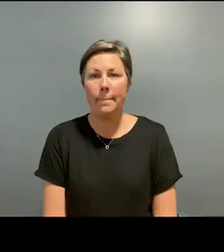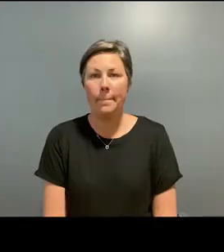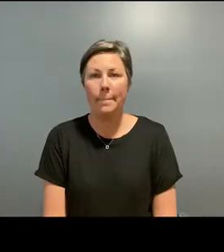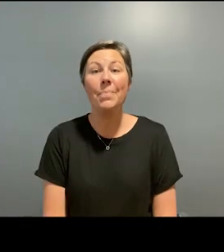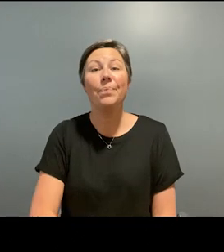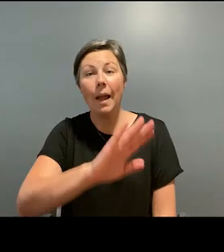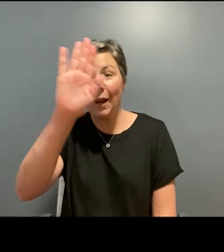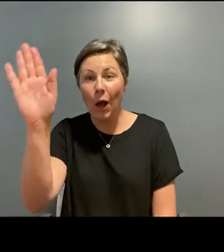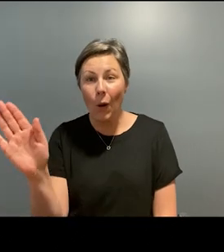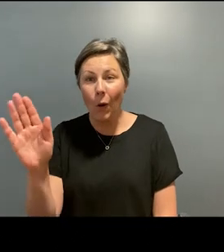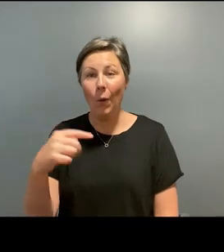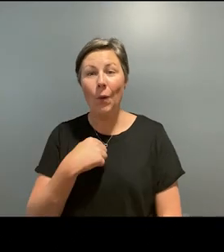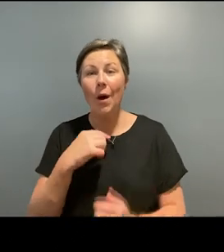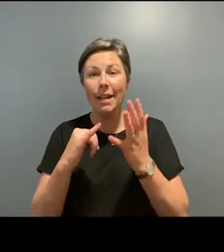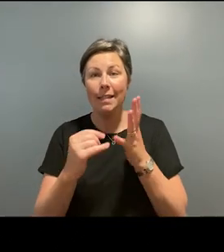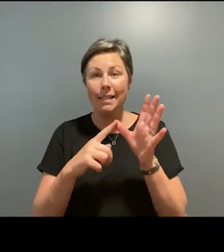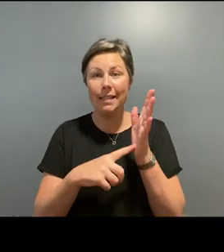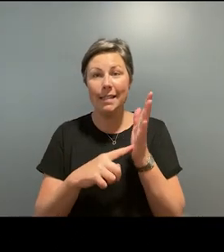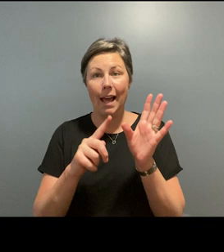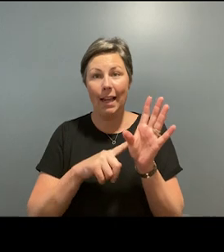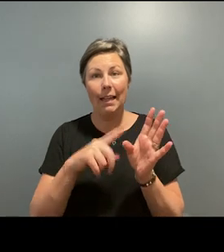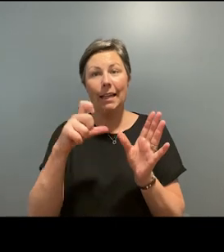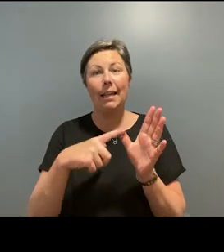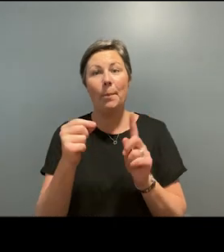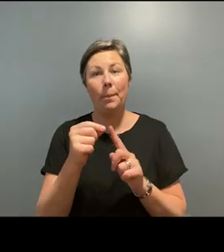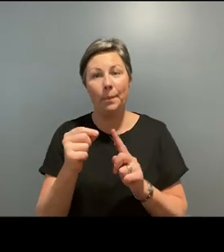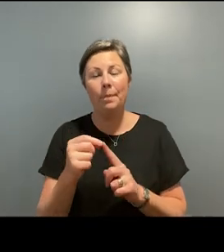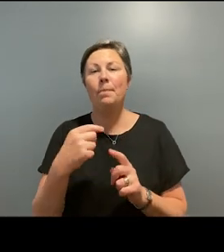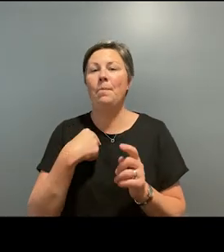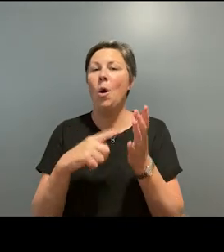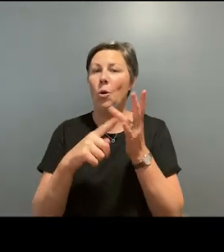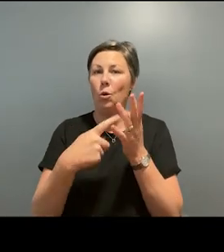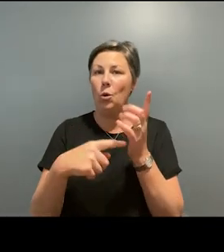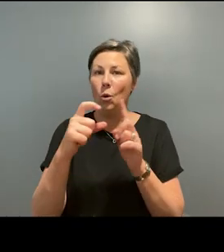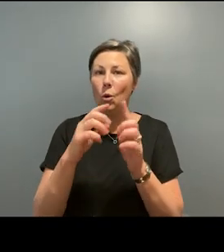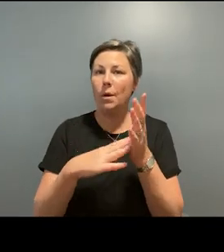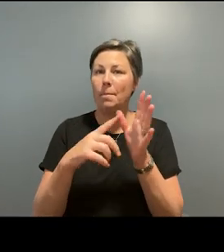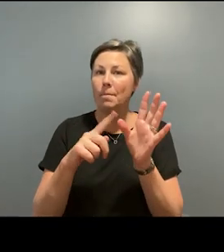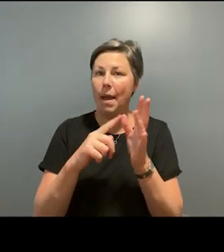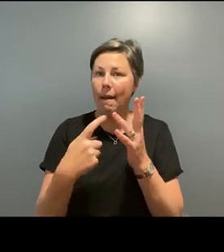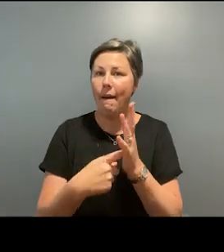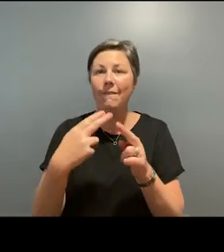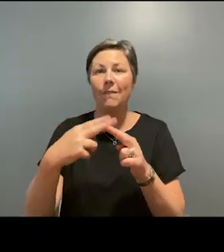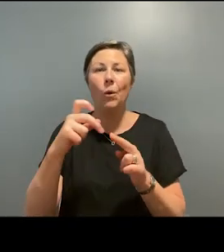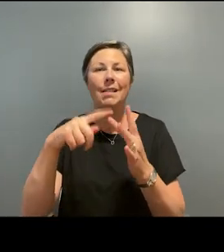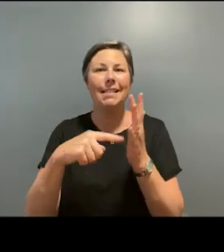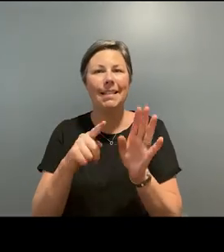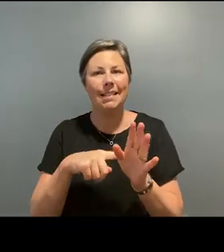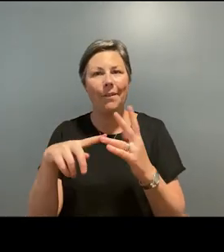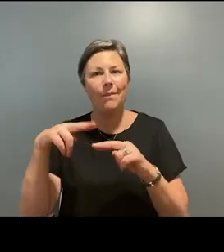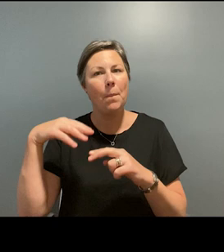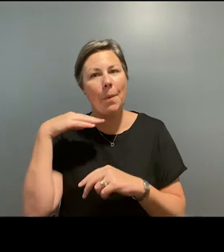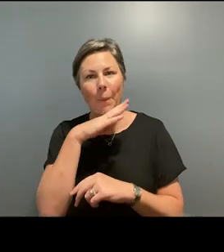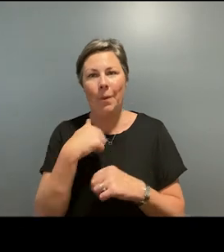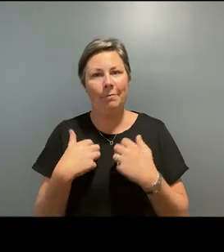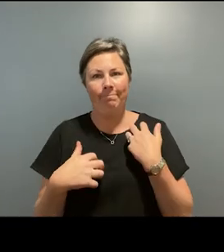Hello everyone, it's Sally Capp. I am the Lord Mayor of the City of Melbourne and I'm delighted to be part of the launch today of